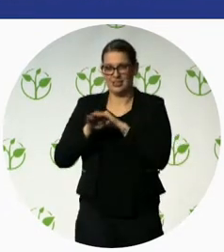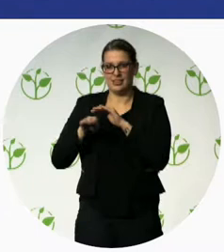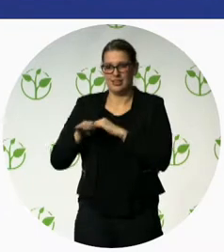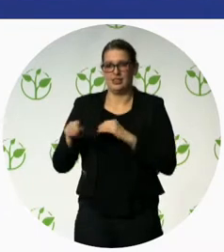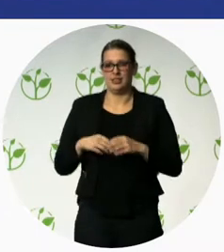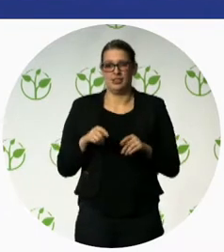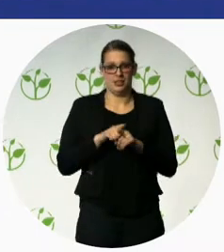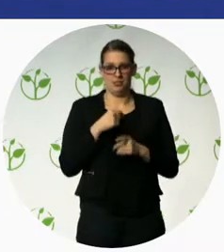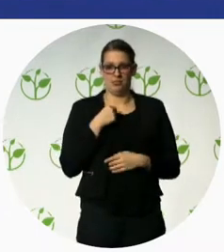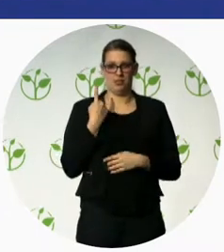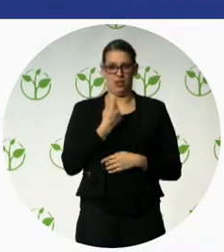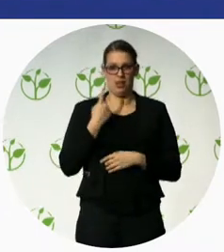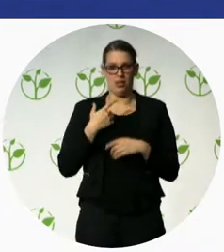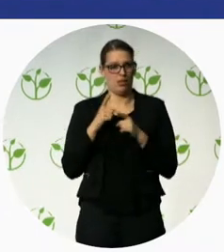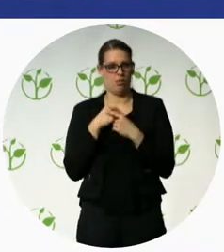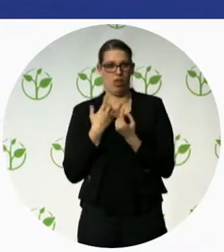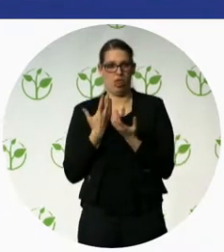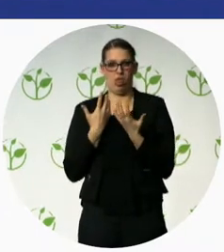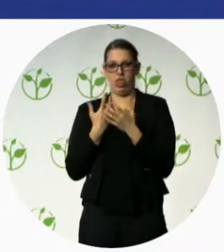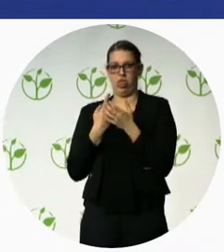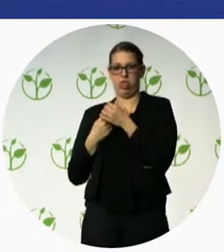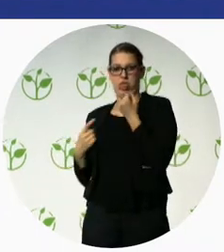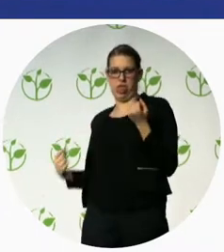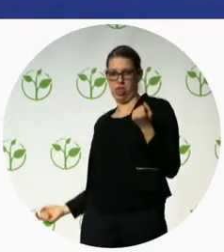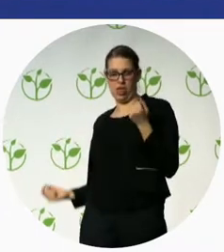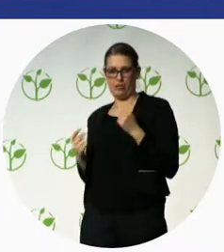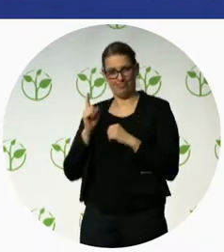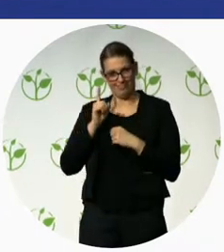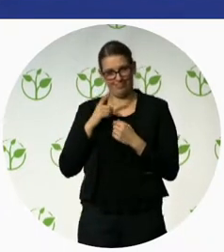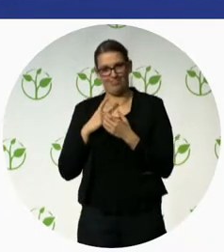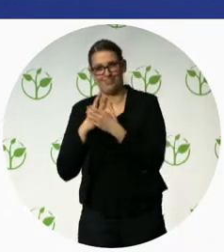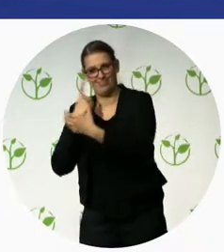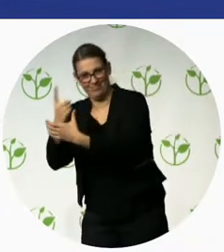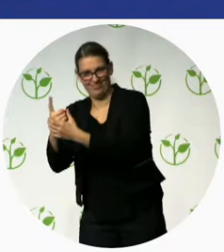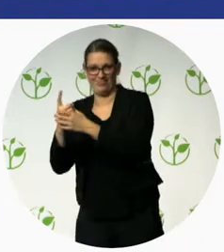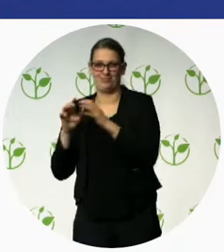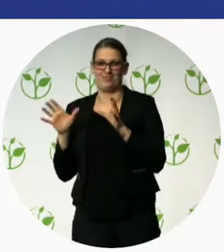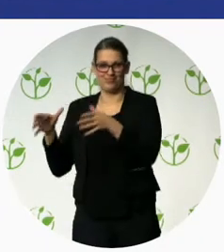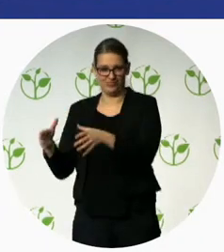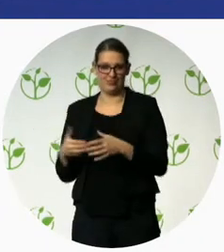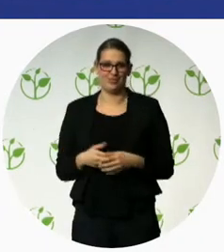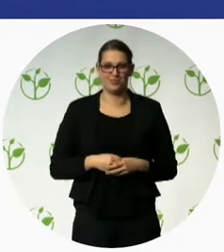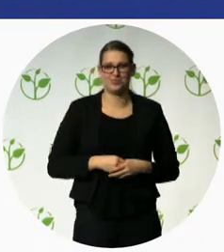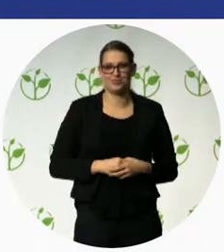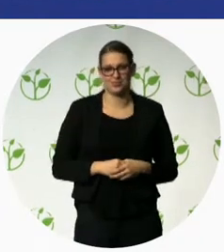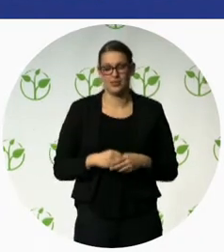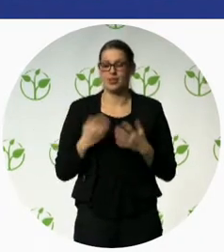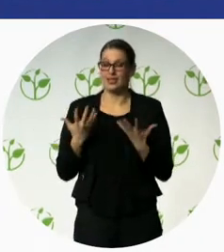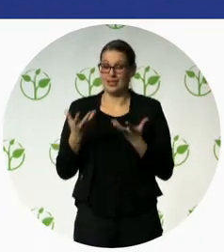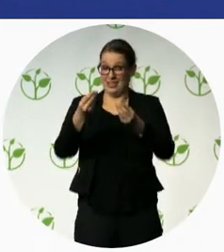limb to a person in a lower middle income country we can even increase their earning potential by a dollar a day